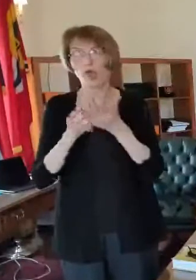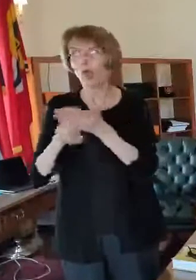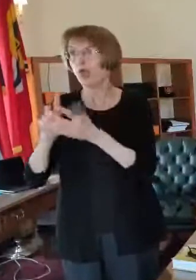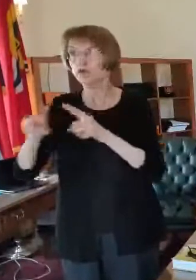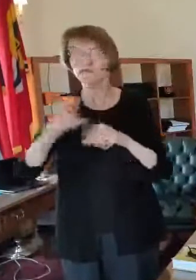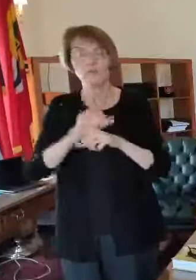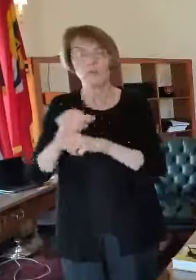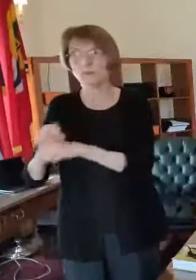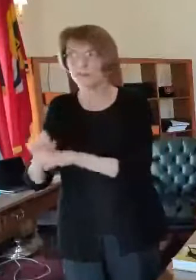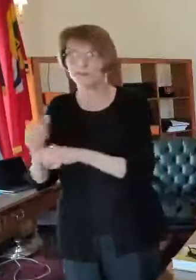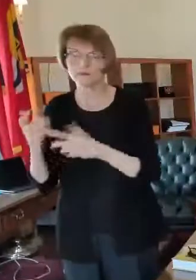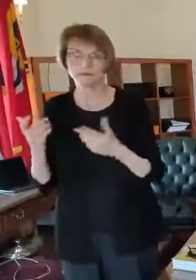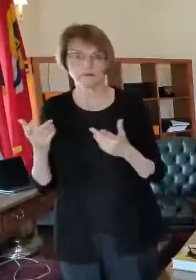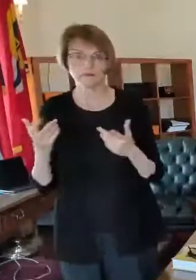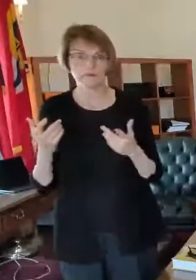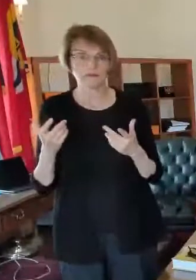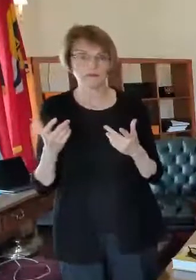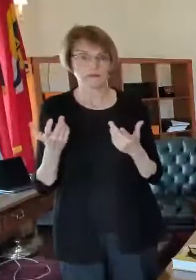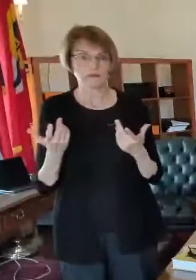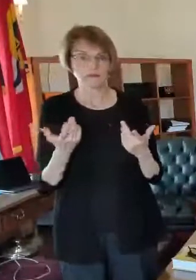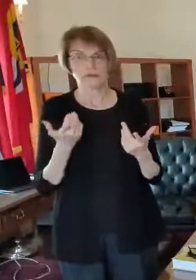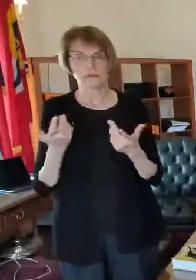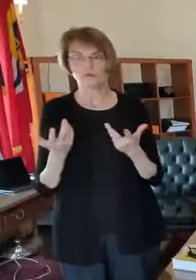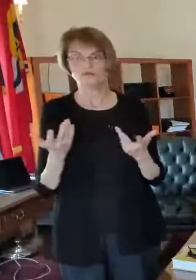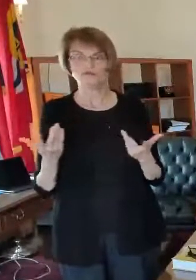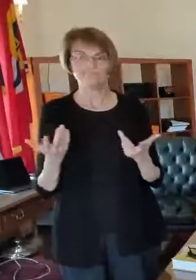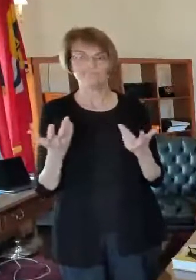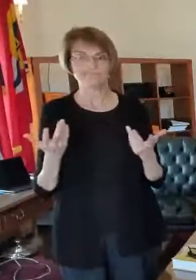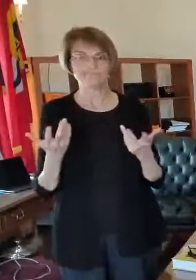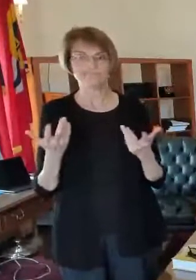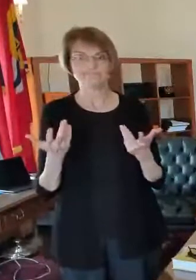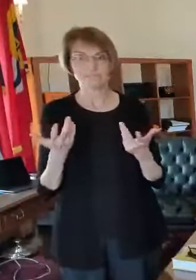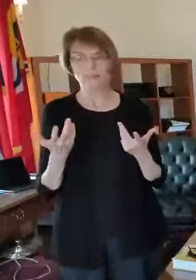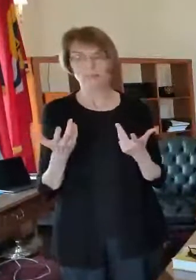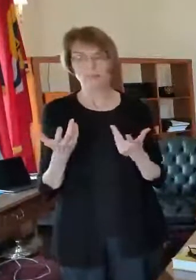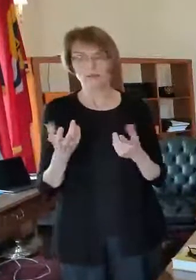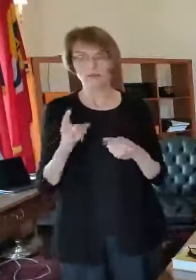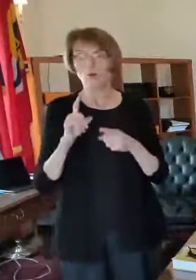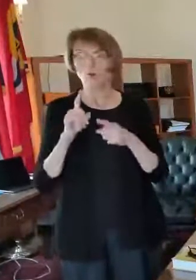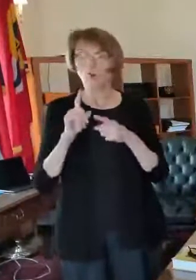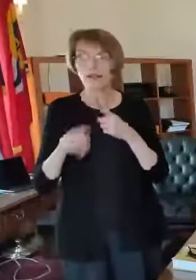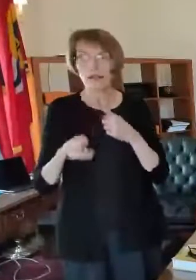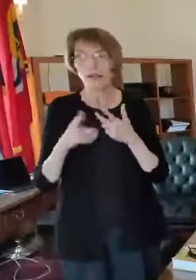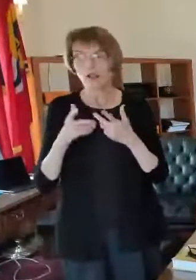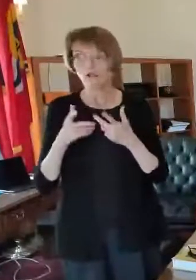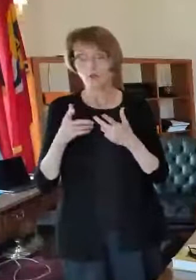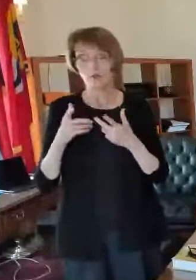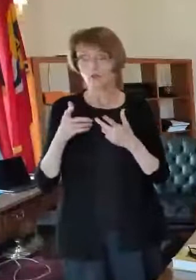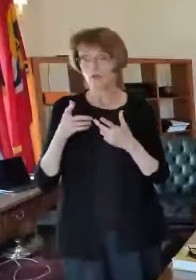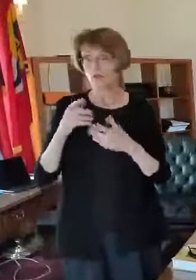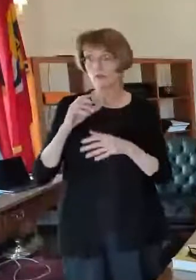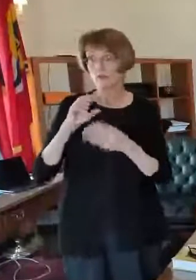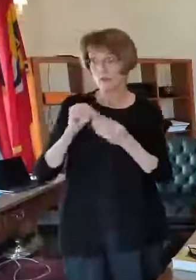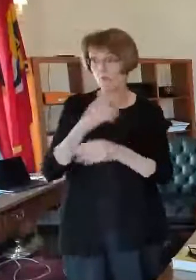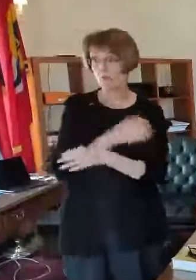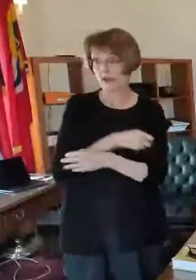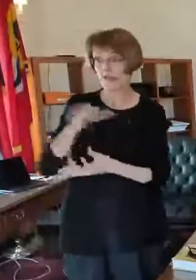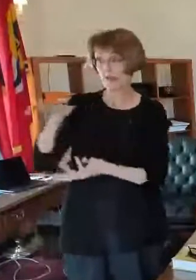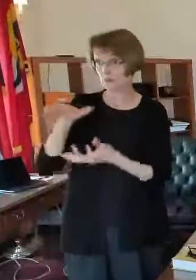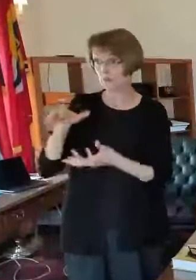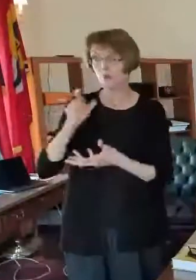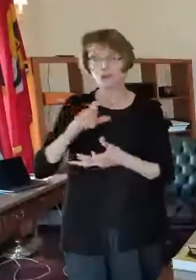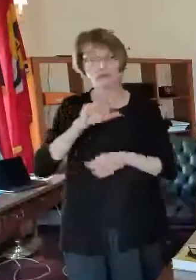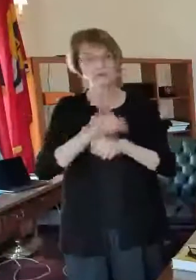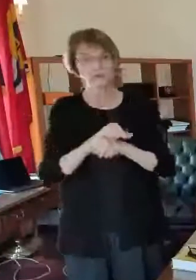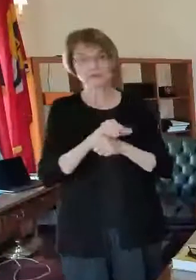you know we can't over promise it's you know we can't overbook uh but we need for the folks who have appointments to please show